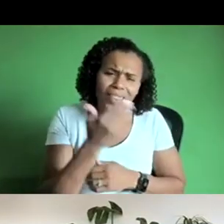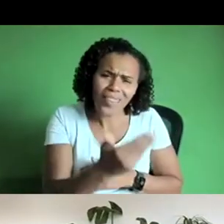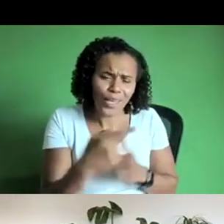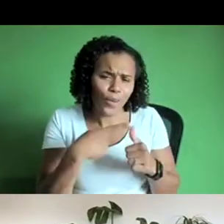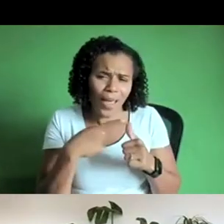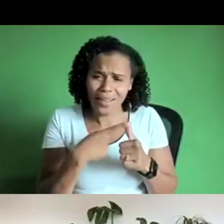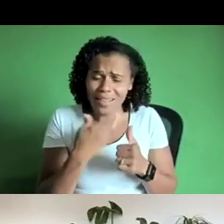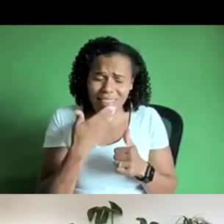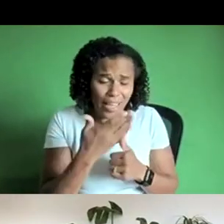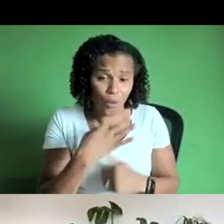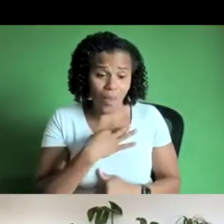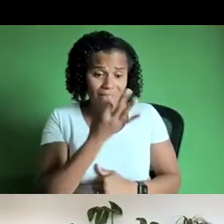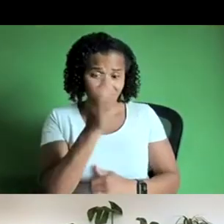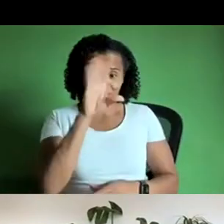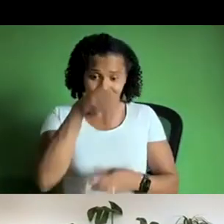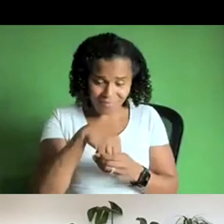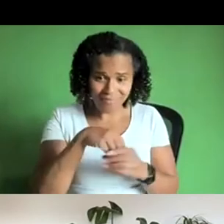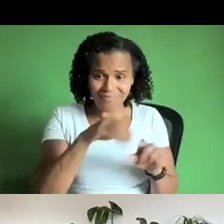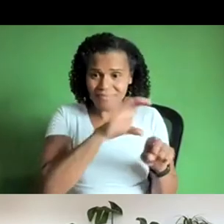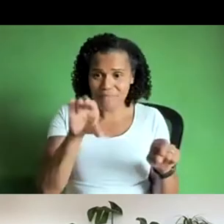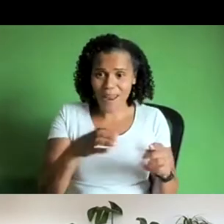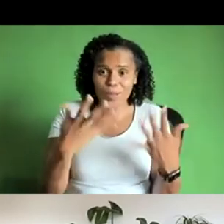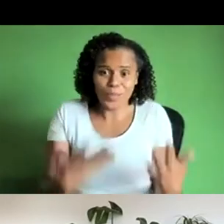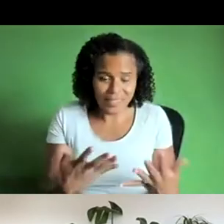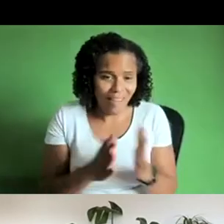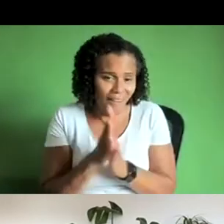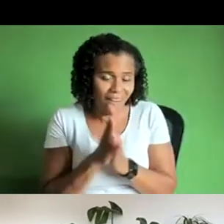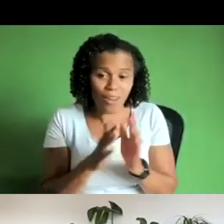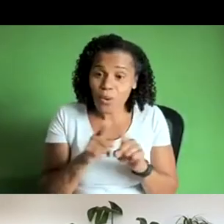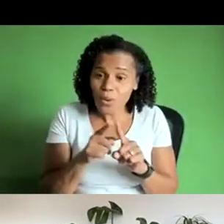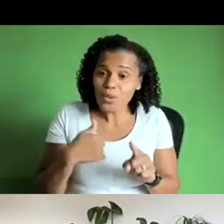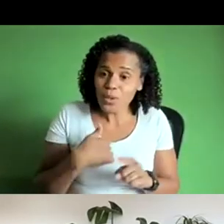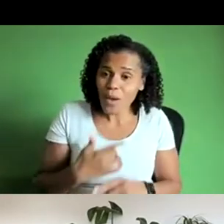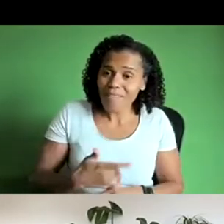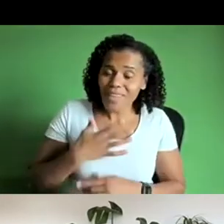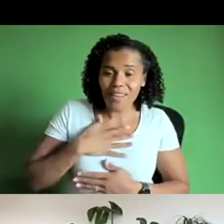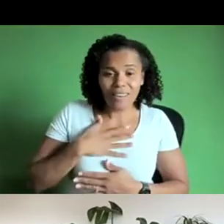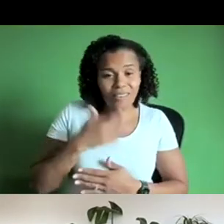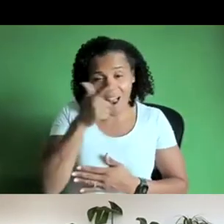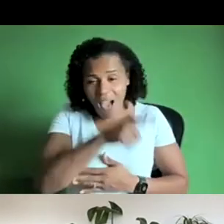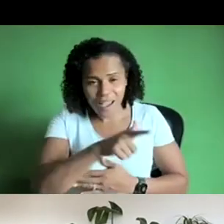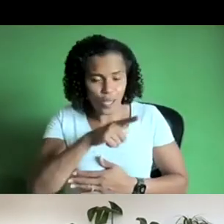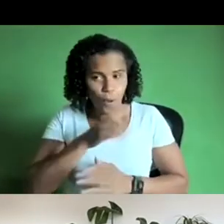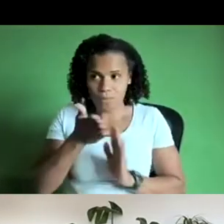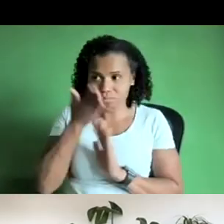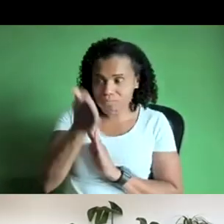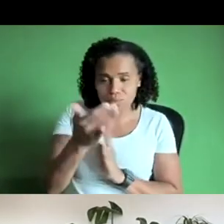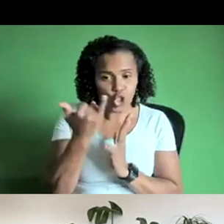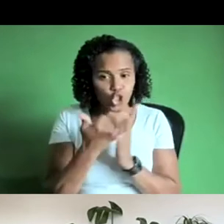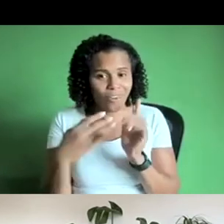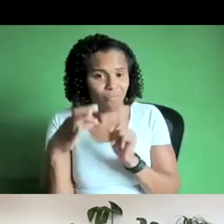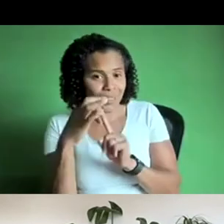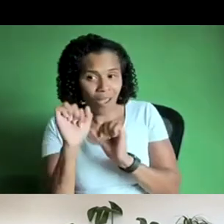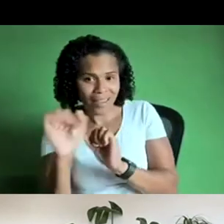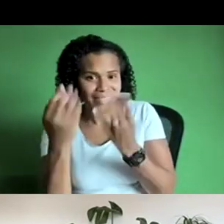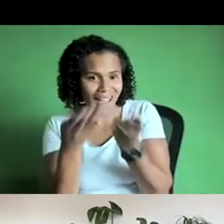panel um and i was also lucky enough to write a piece about um sharif's wonderful exhibition so i felt really